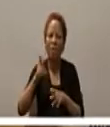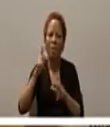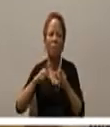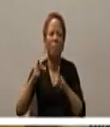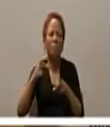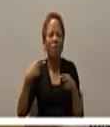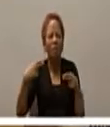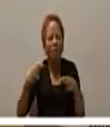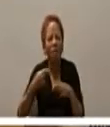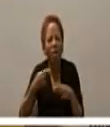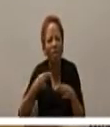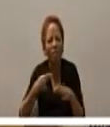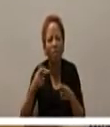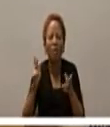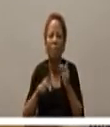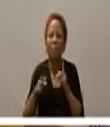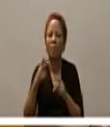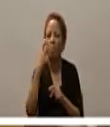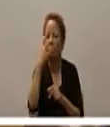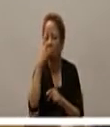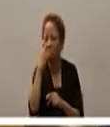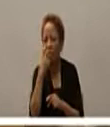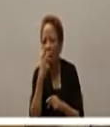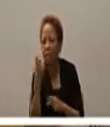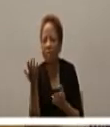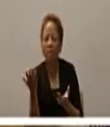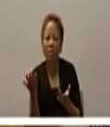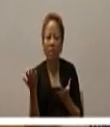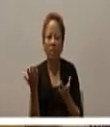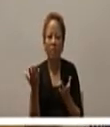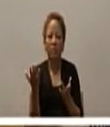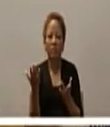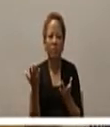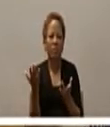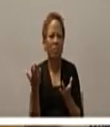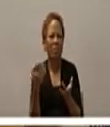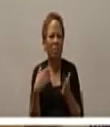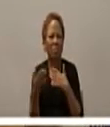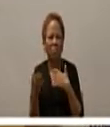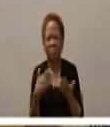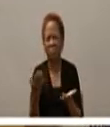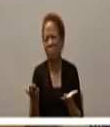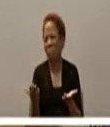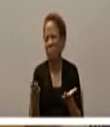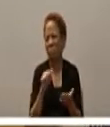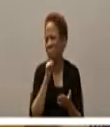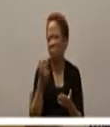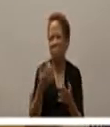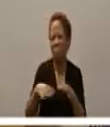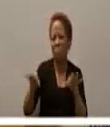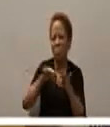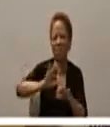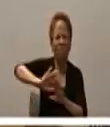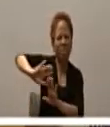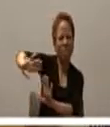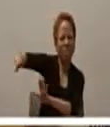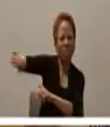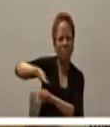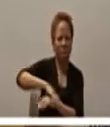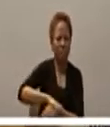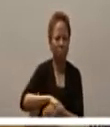blind or of no value you see would be left behind